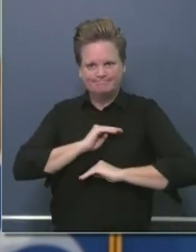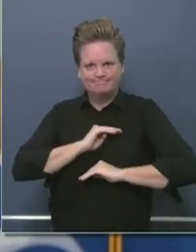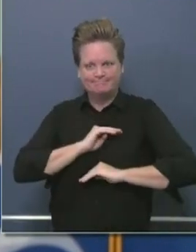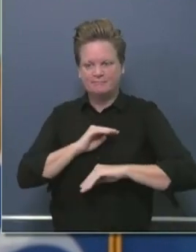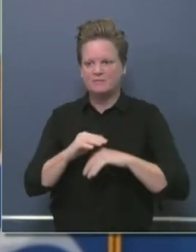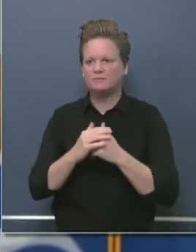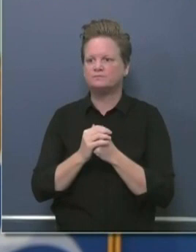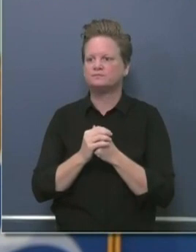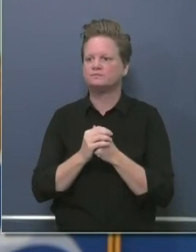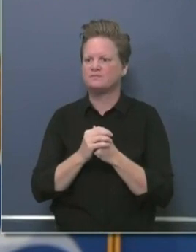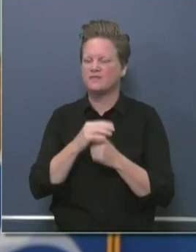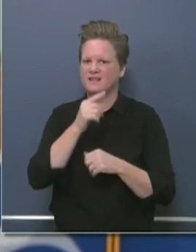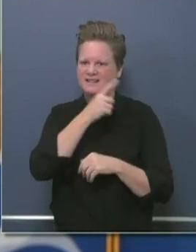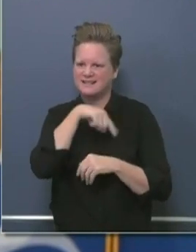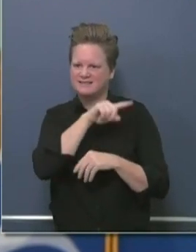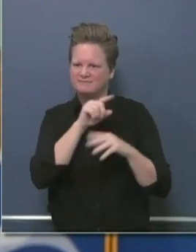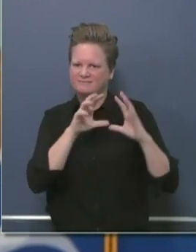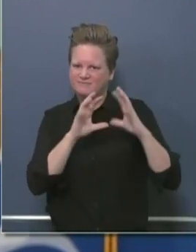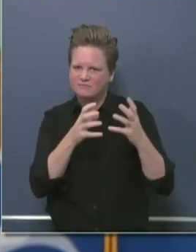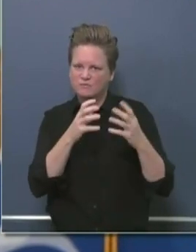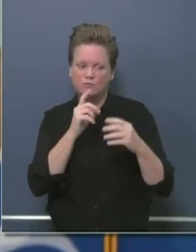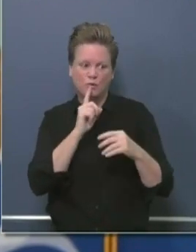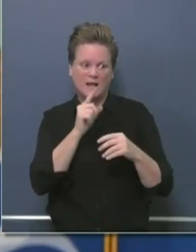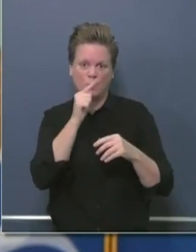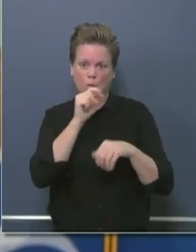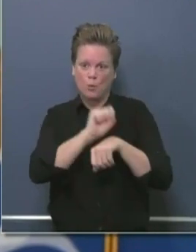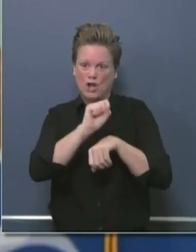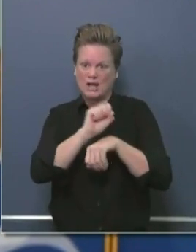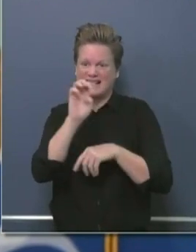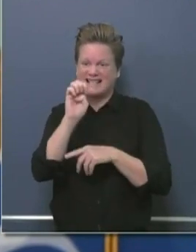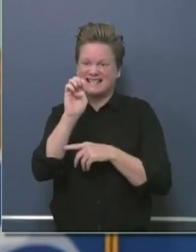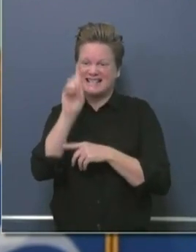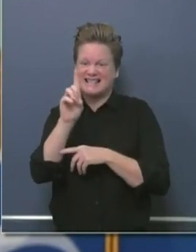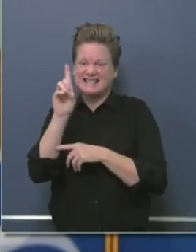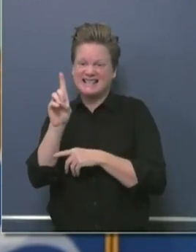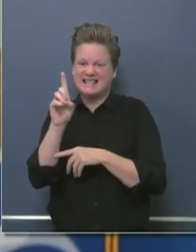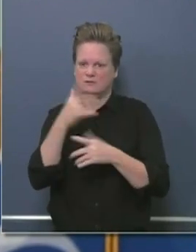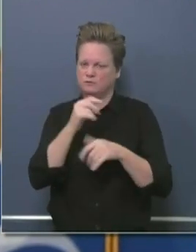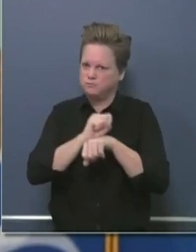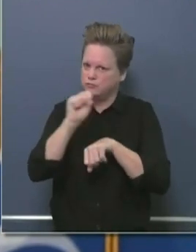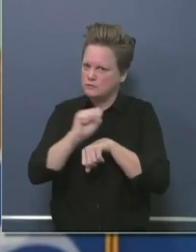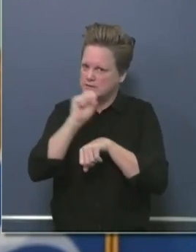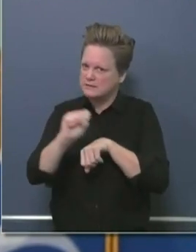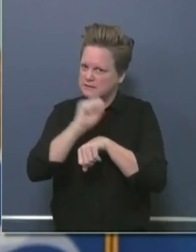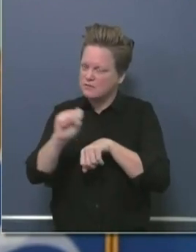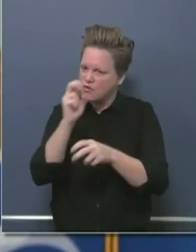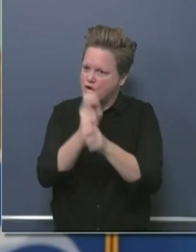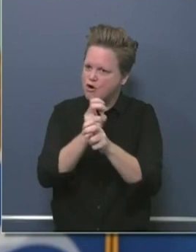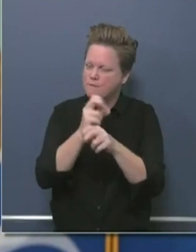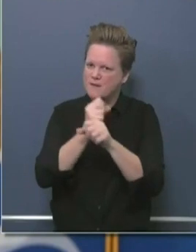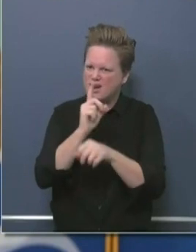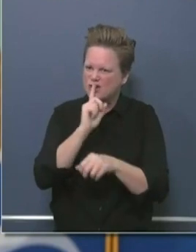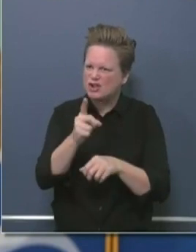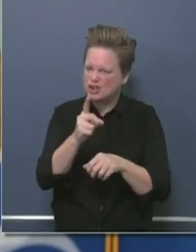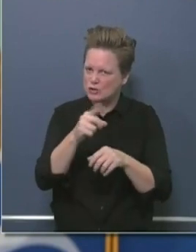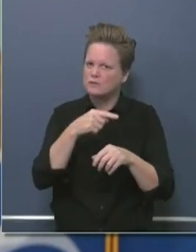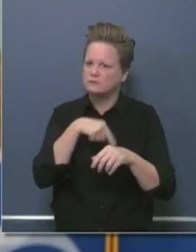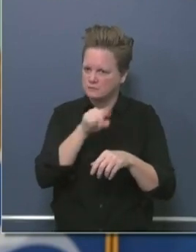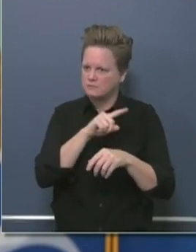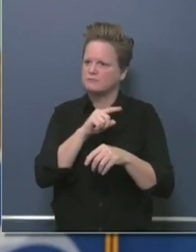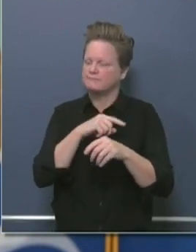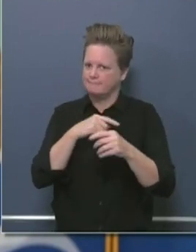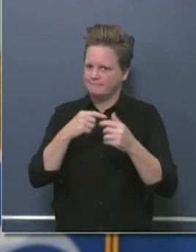hard as they possibly can at the EDD department and had another conference call this morning with Julie Su and her team